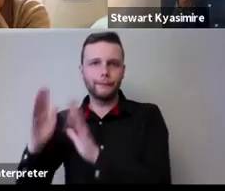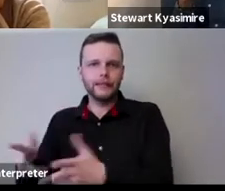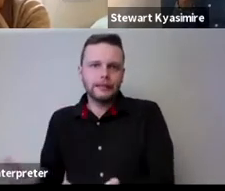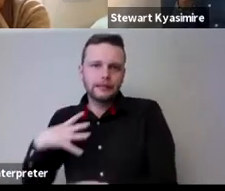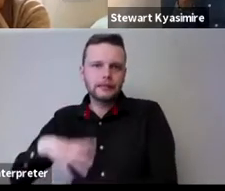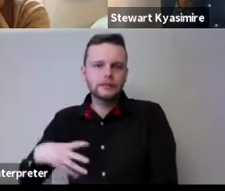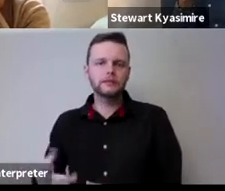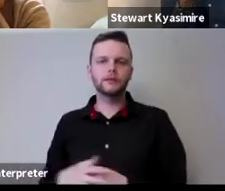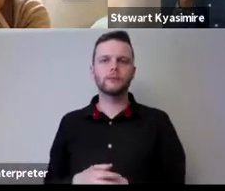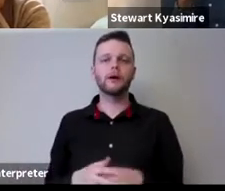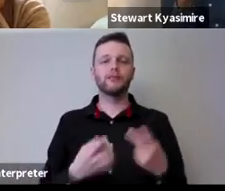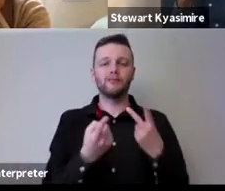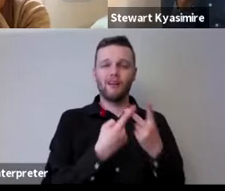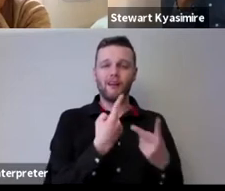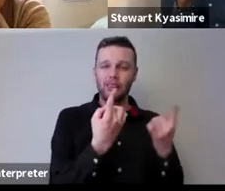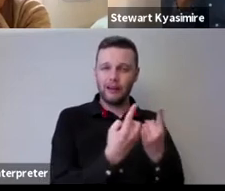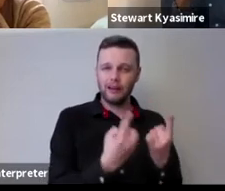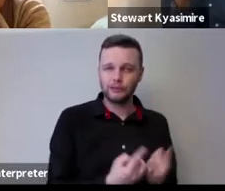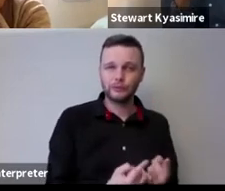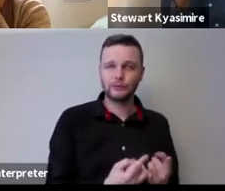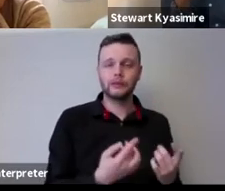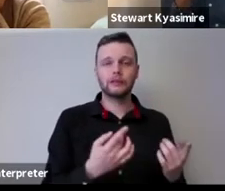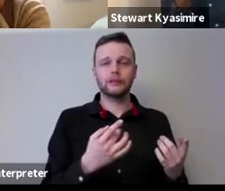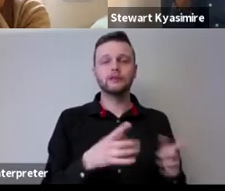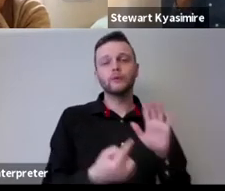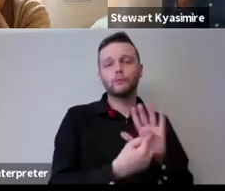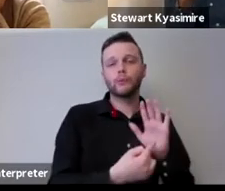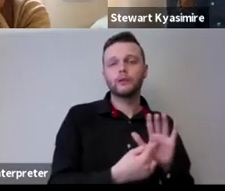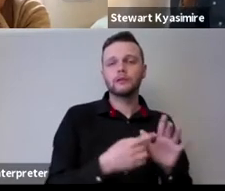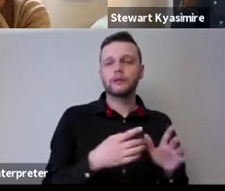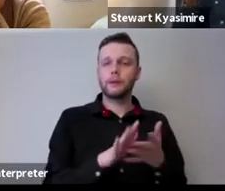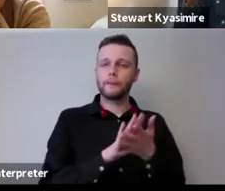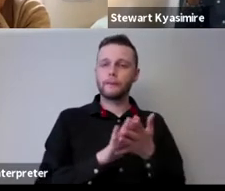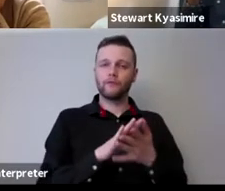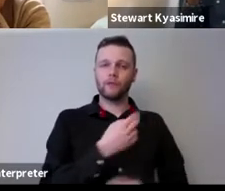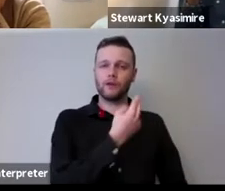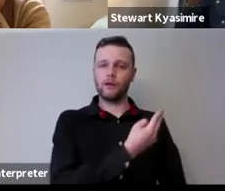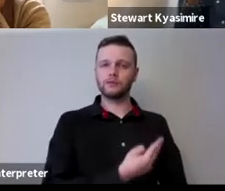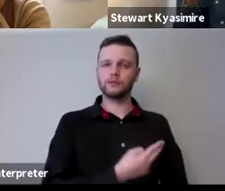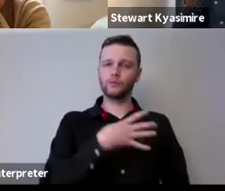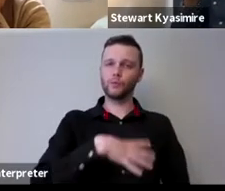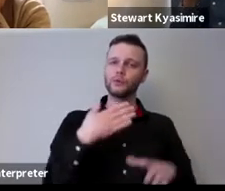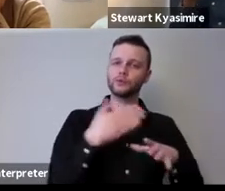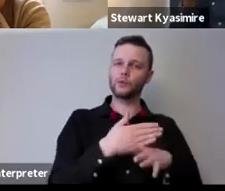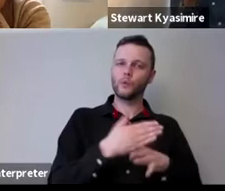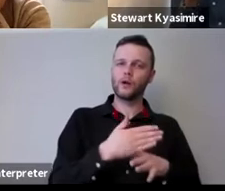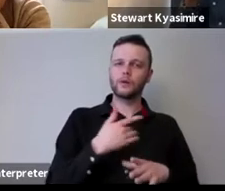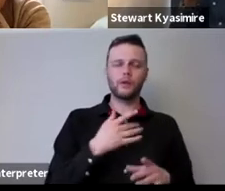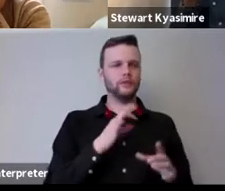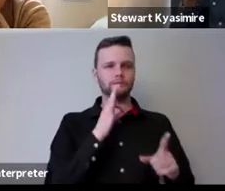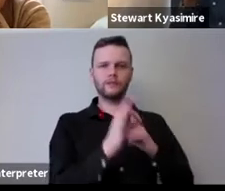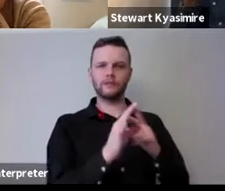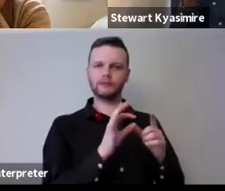there's this other big issue which is for me the more and more important but also as kareem was saying as an artist you want to work with a certain community